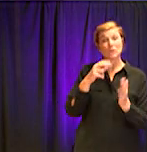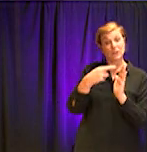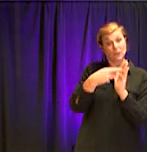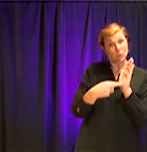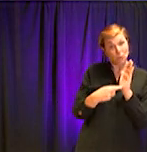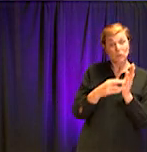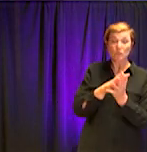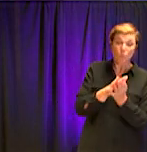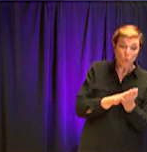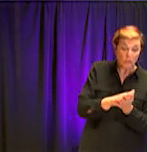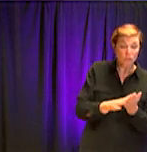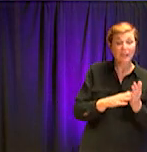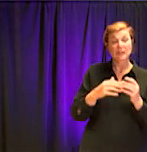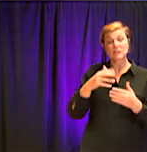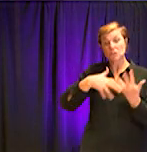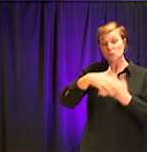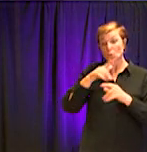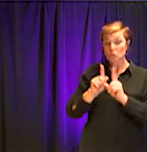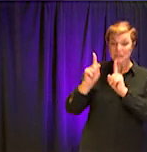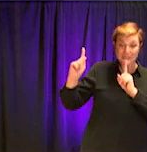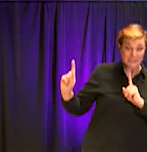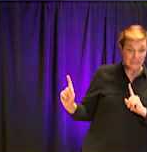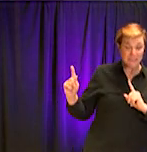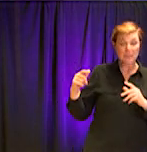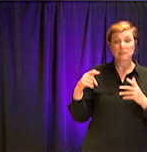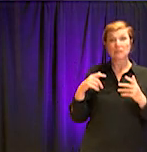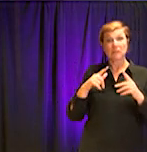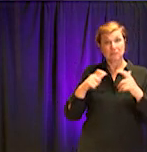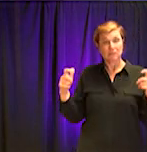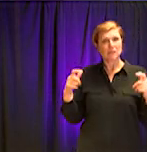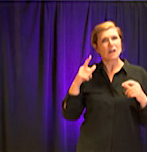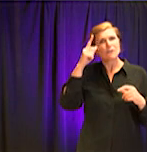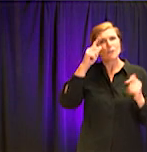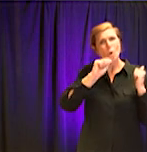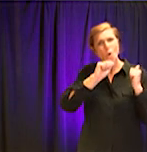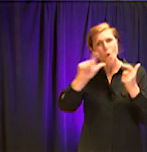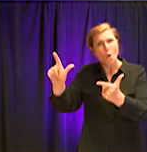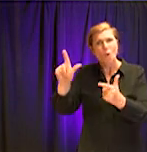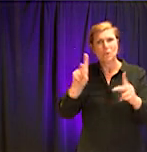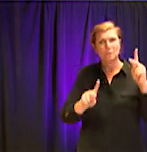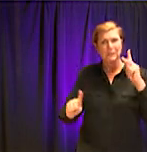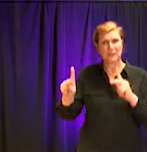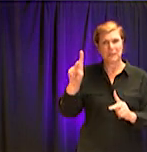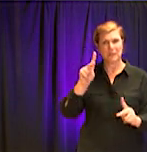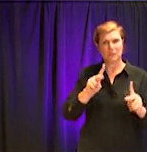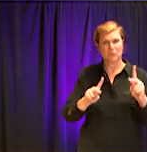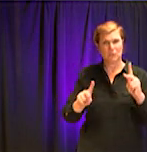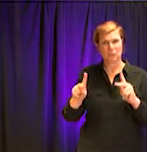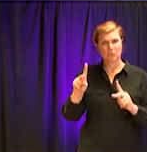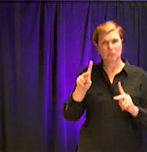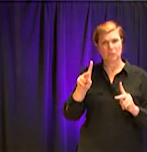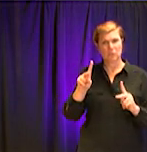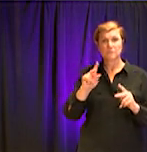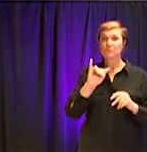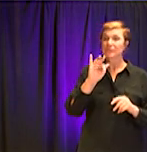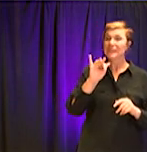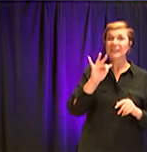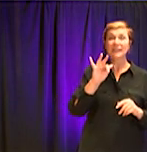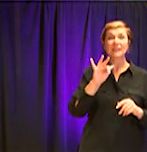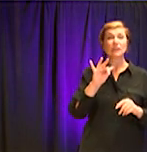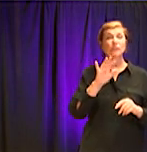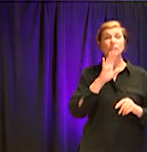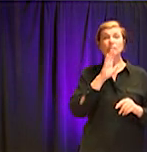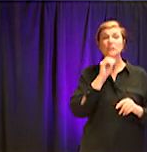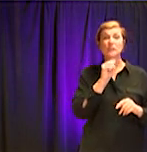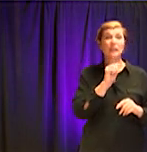up the point that, that there's a high rate of hospitalization in that age demographic too. Even if most of them ultimately are discharged